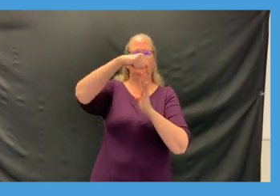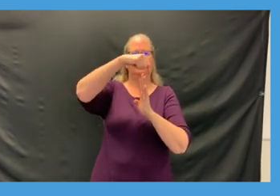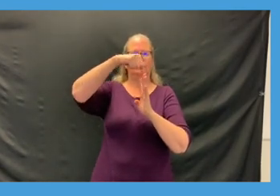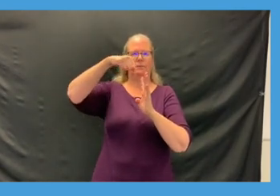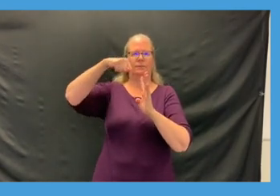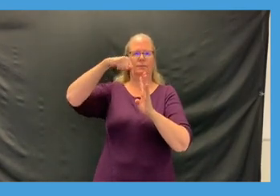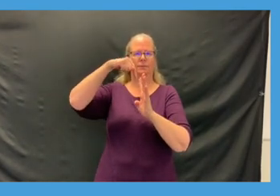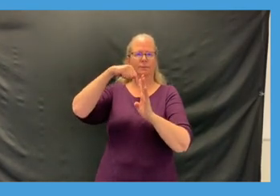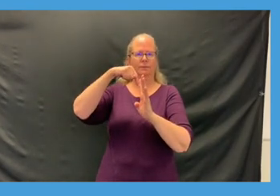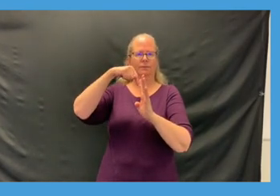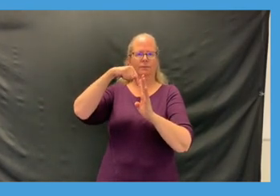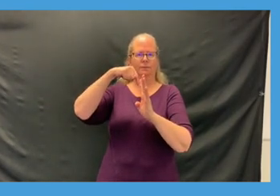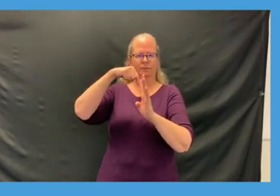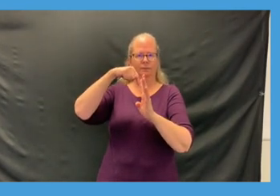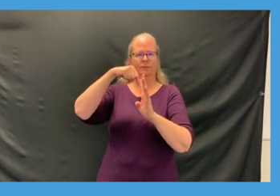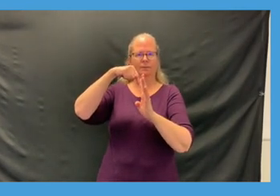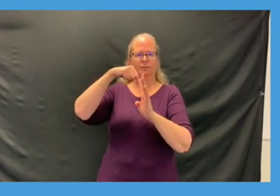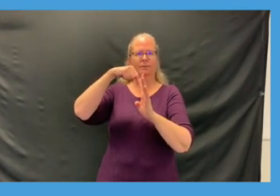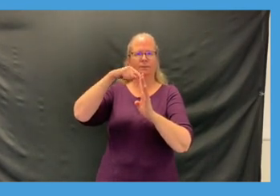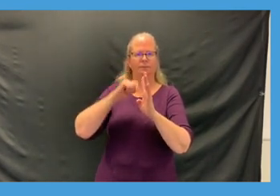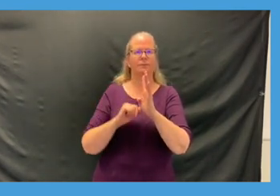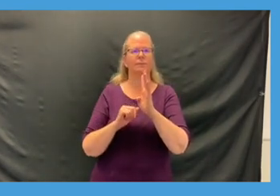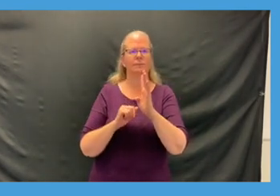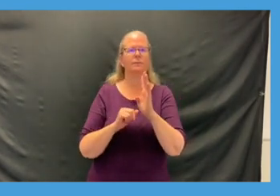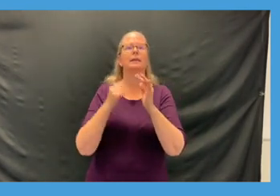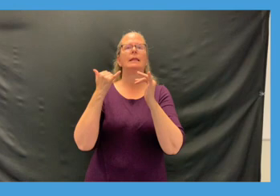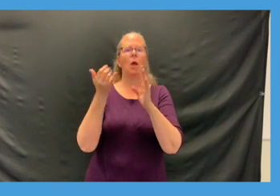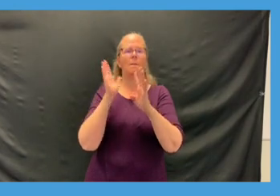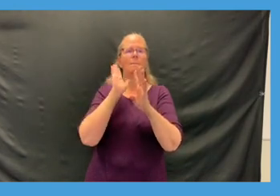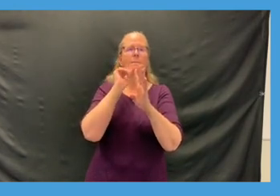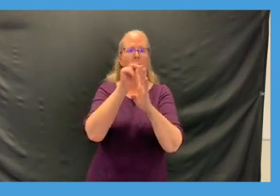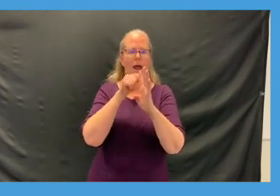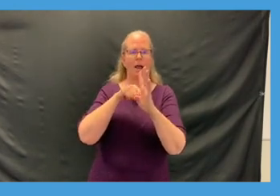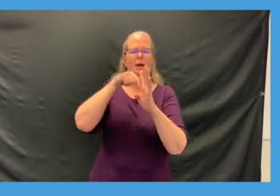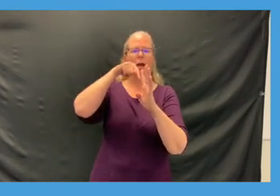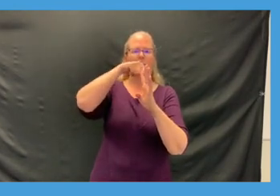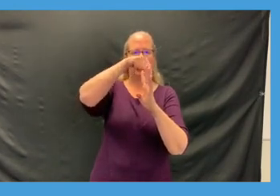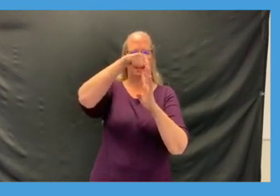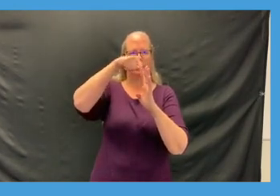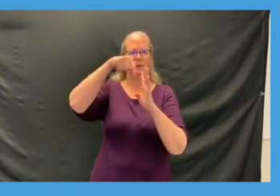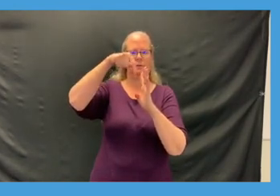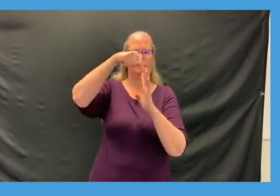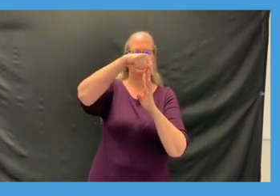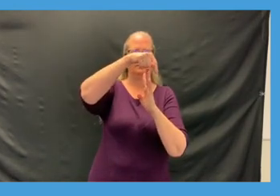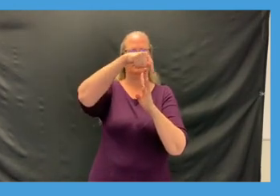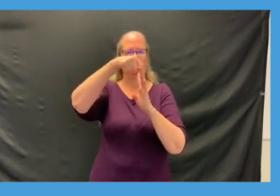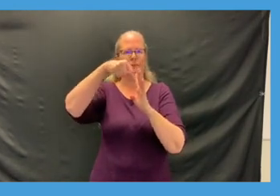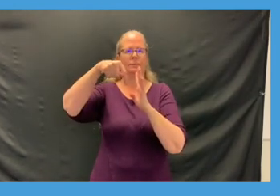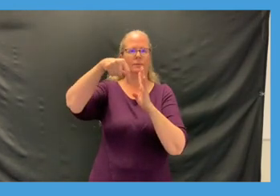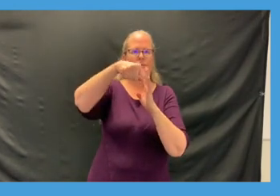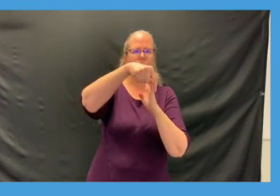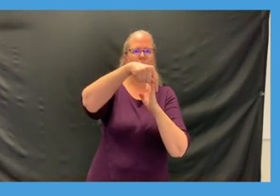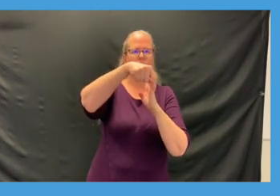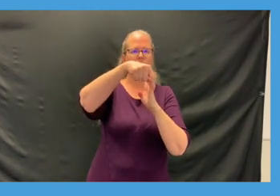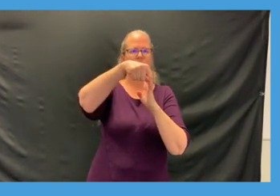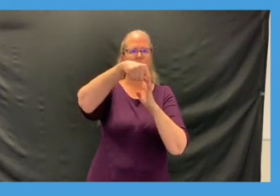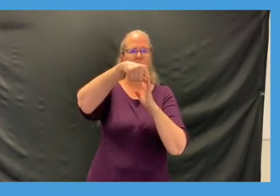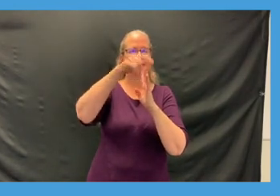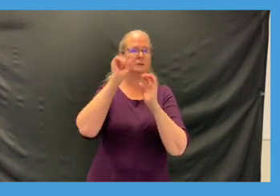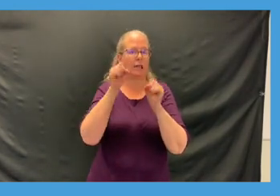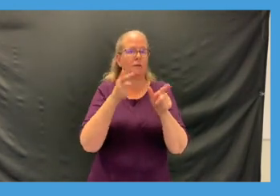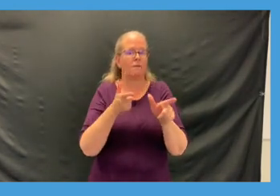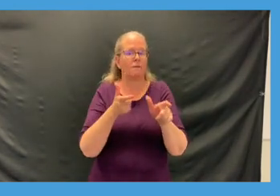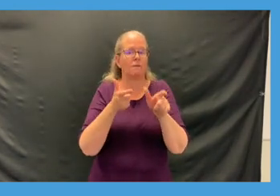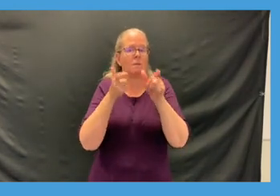try using both feet going through them make sure you have some space and move as quickly as you can